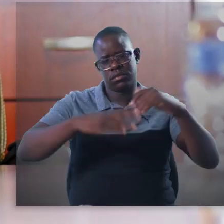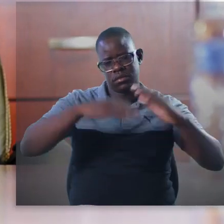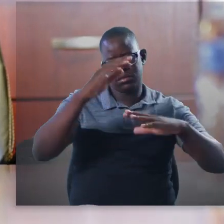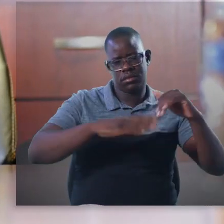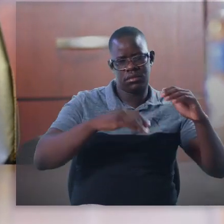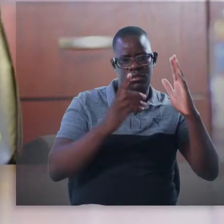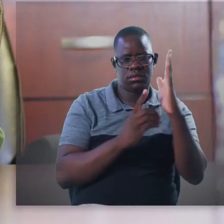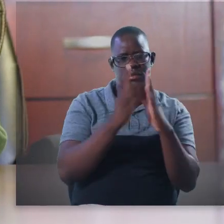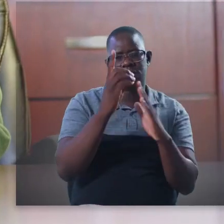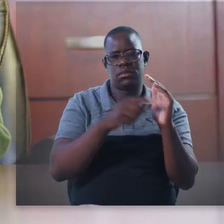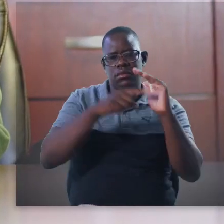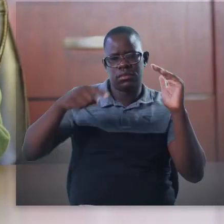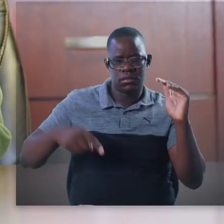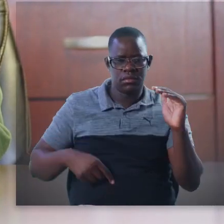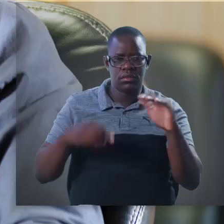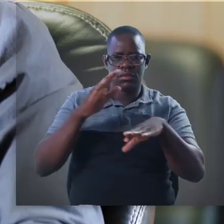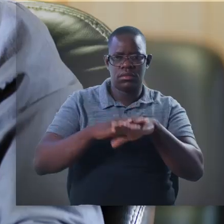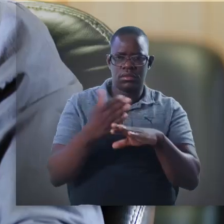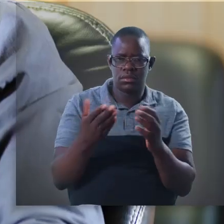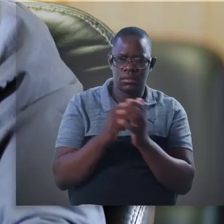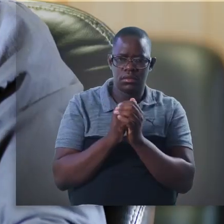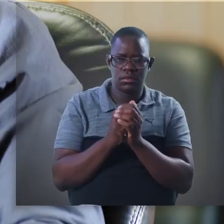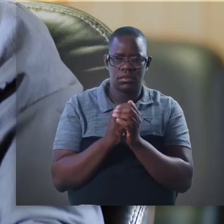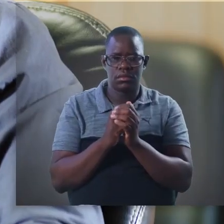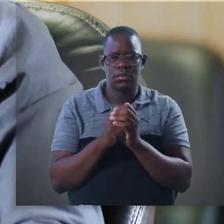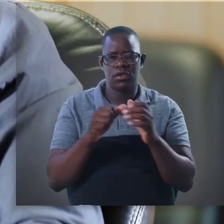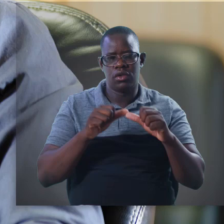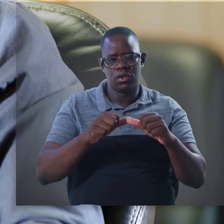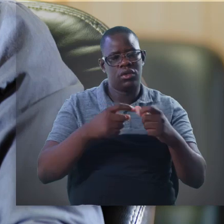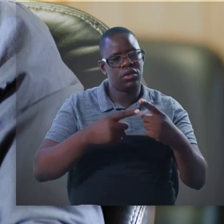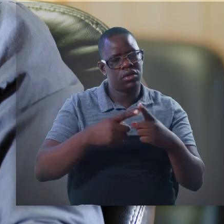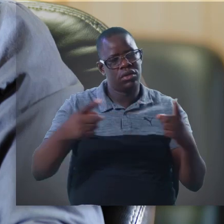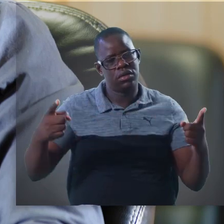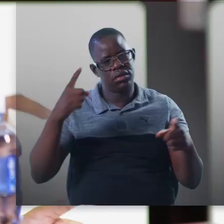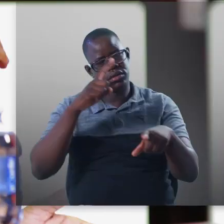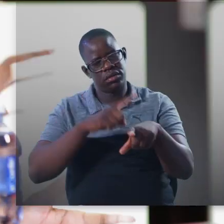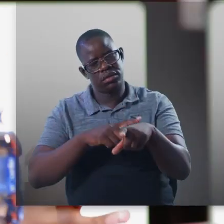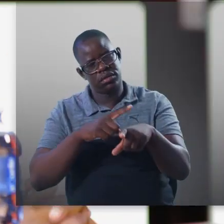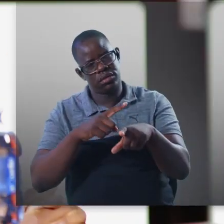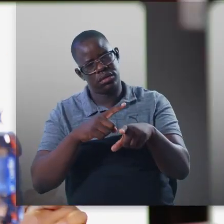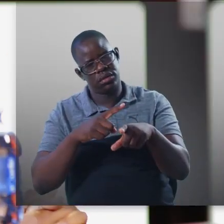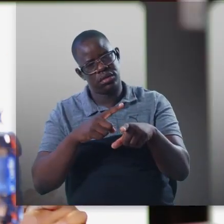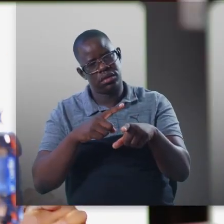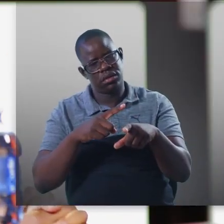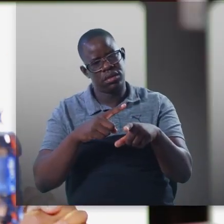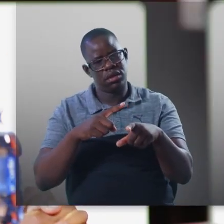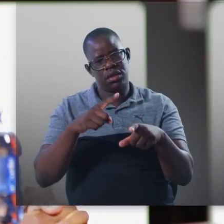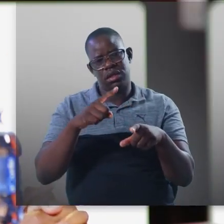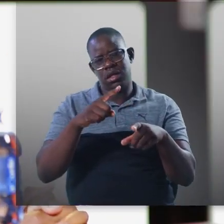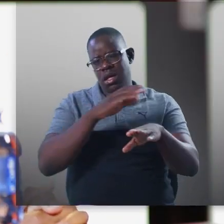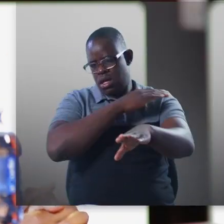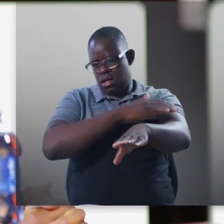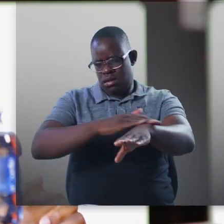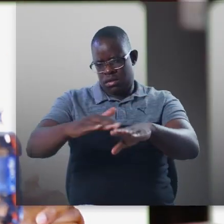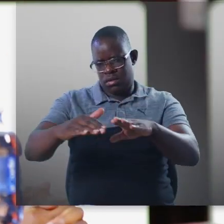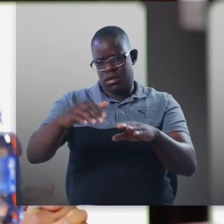projects such as infrastructure development in countries. For example, a long-term